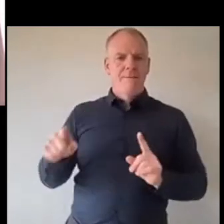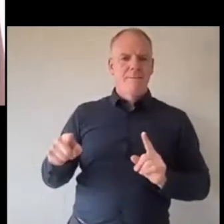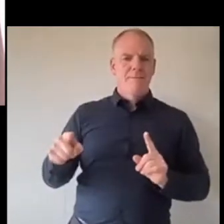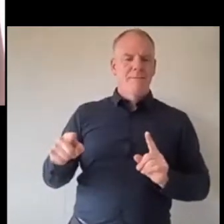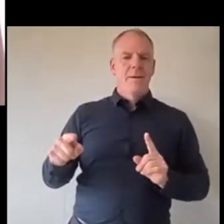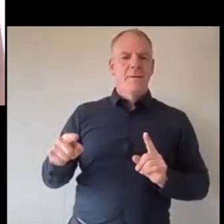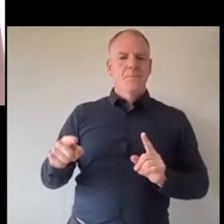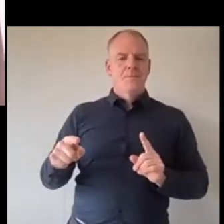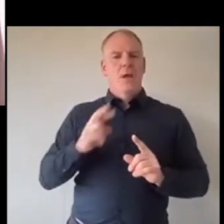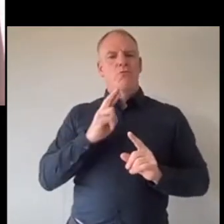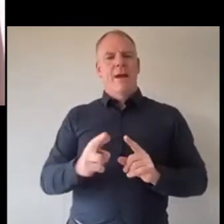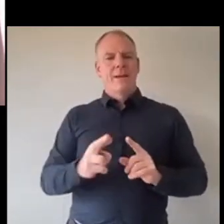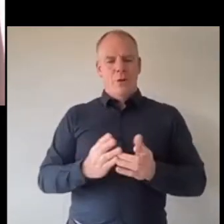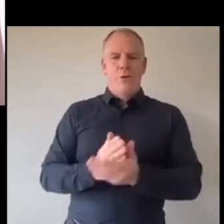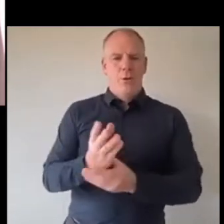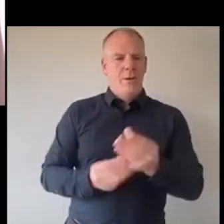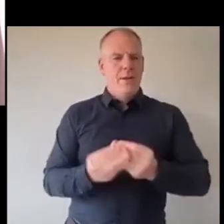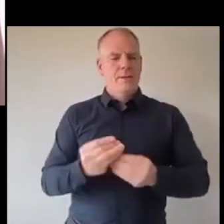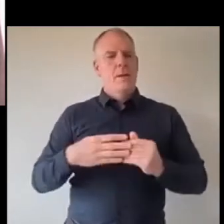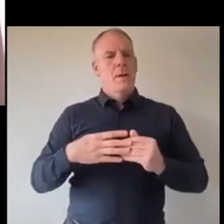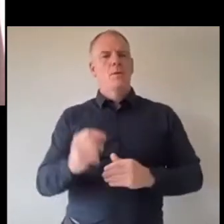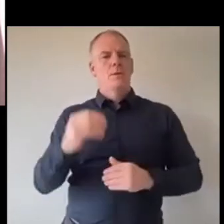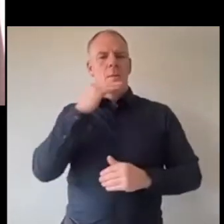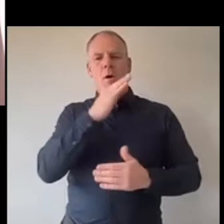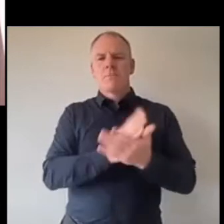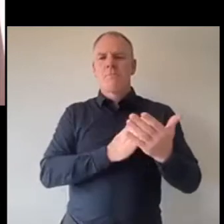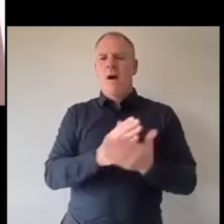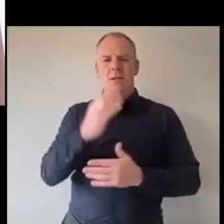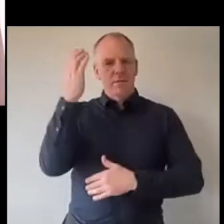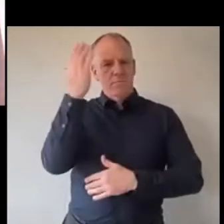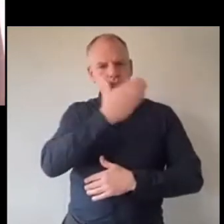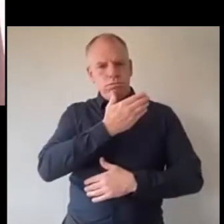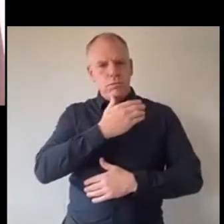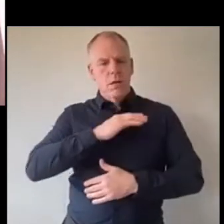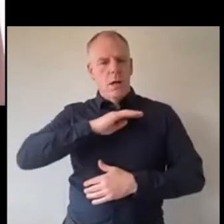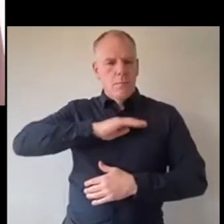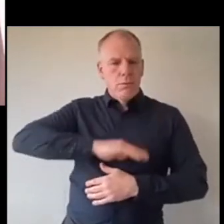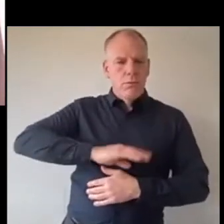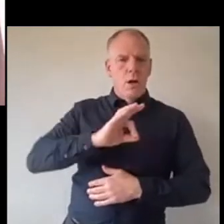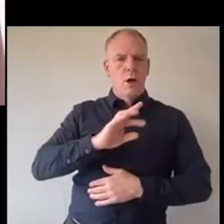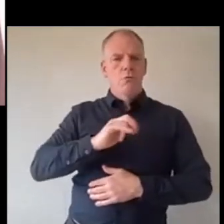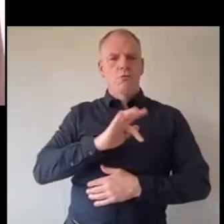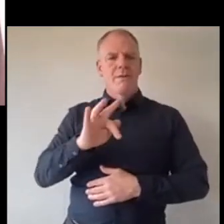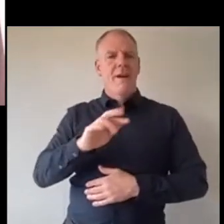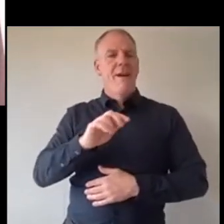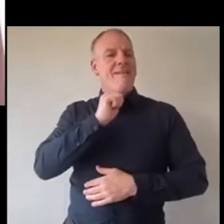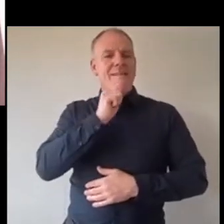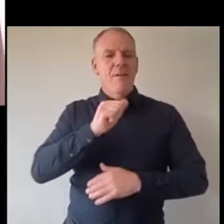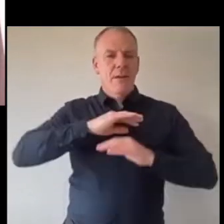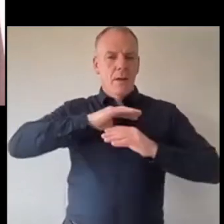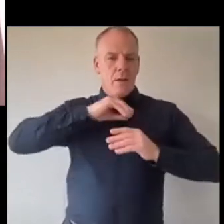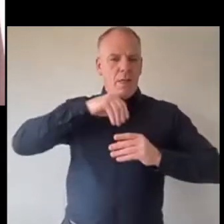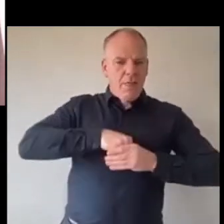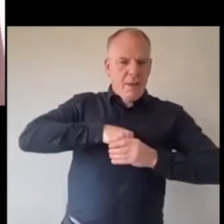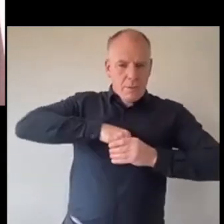and the most important part to grief and I'll say this at every level don't repress it don't internalize it don't